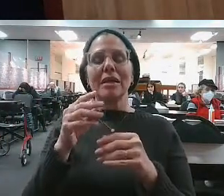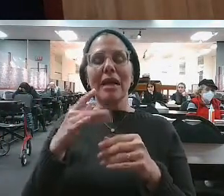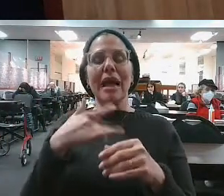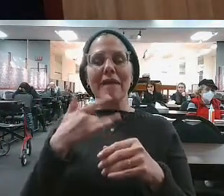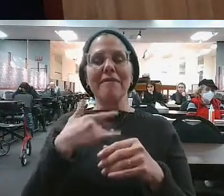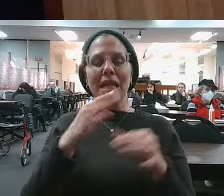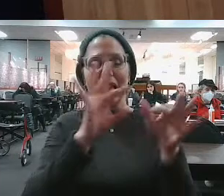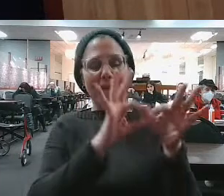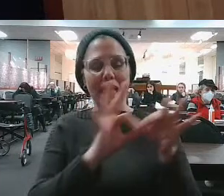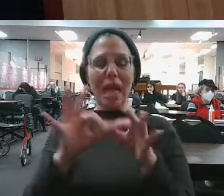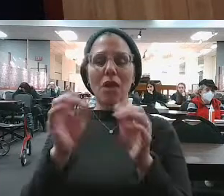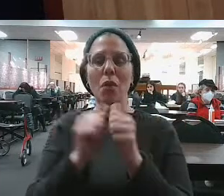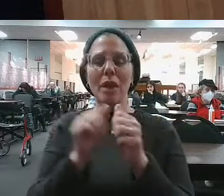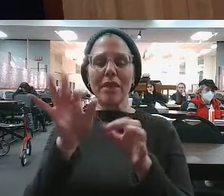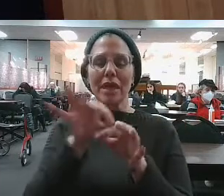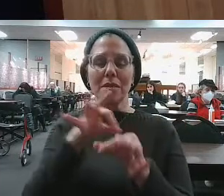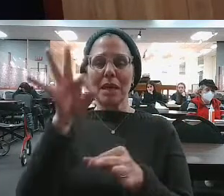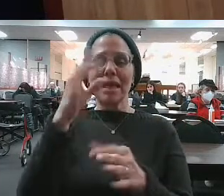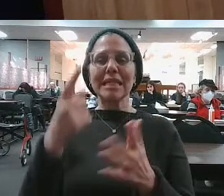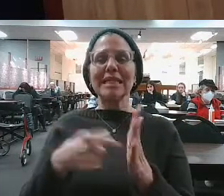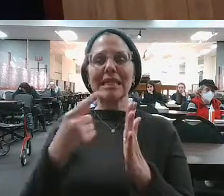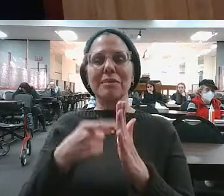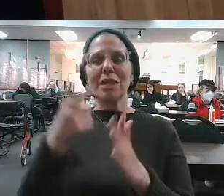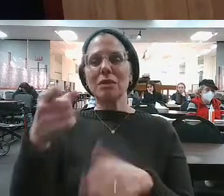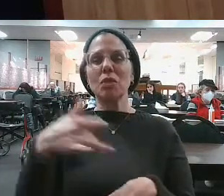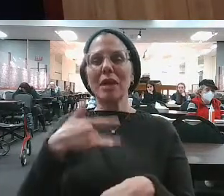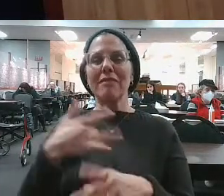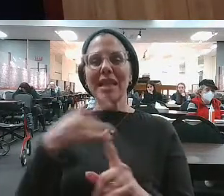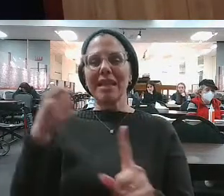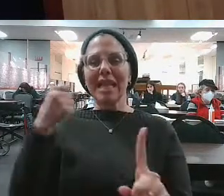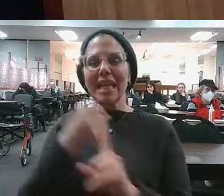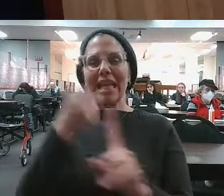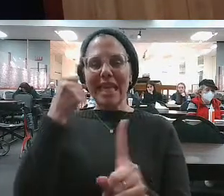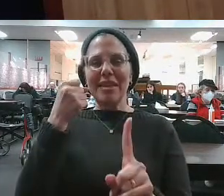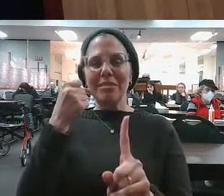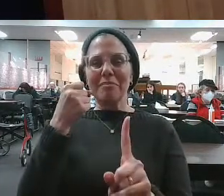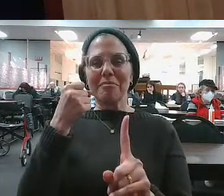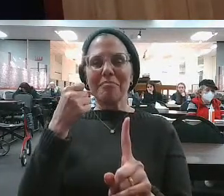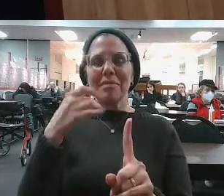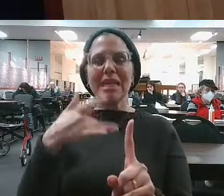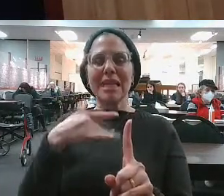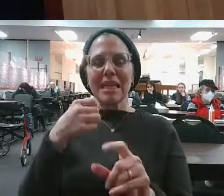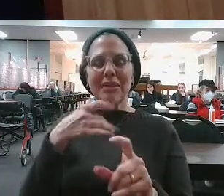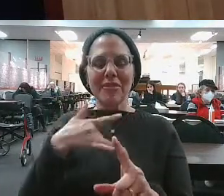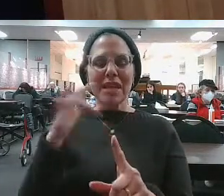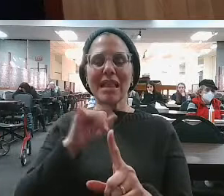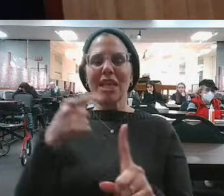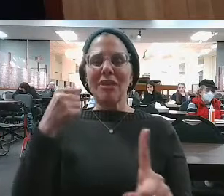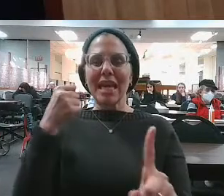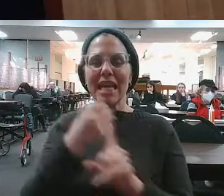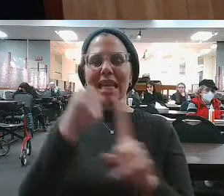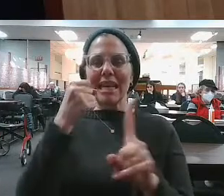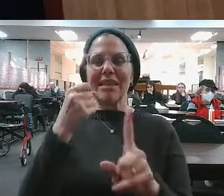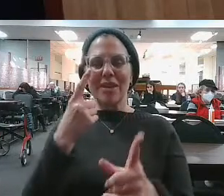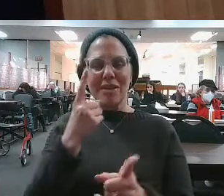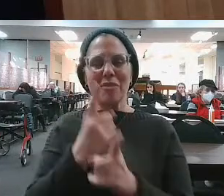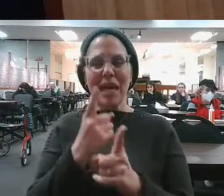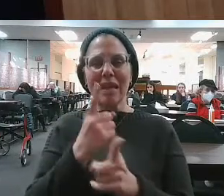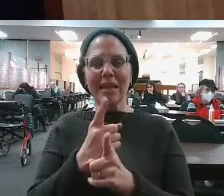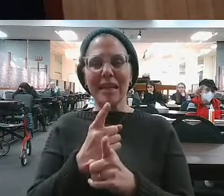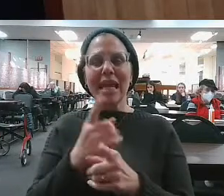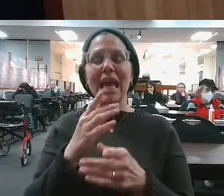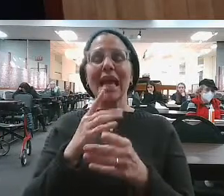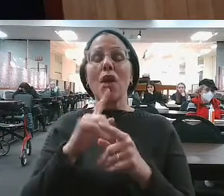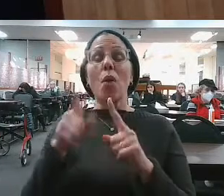syndrome. Sometimes you get smacked in the head in life. Right? Often, you get smacked in the head in life. And you know what happens